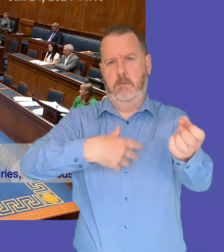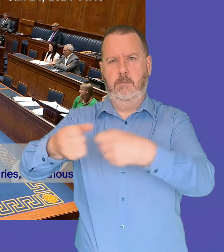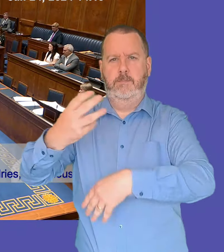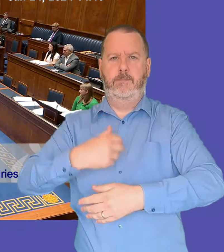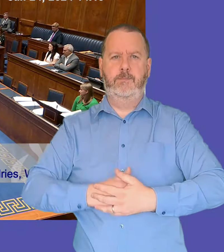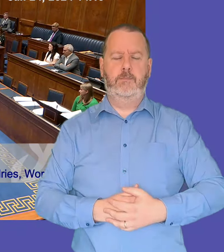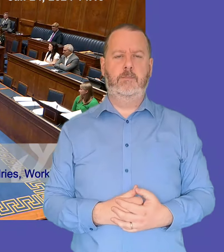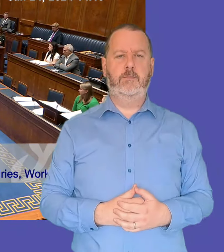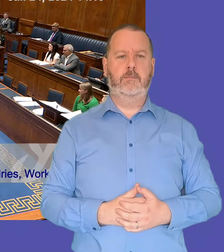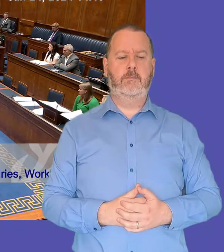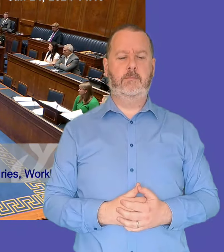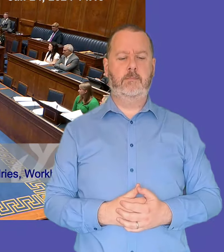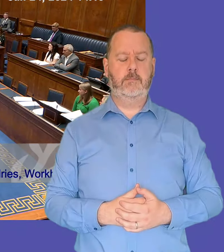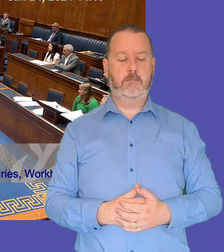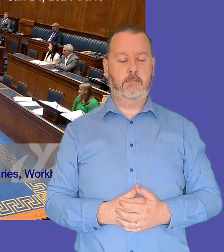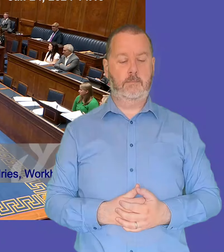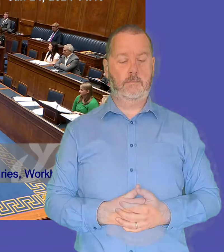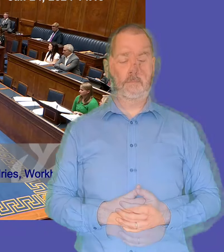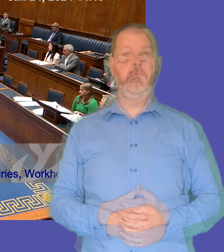i'm sorry